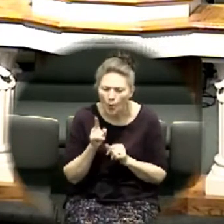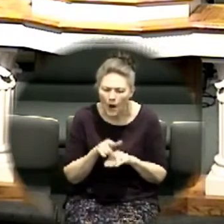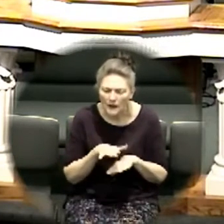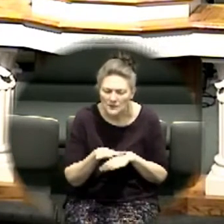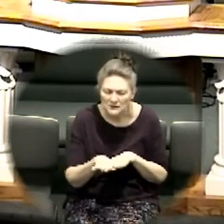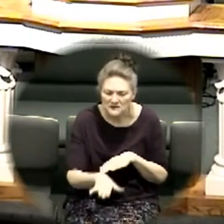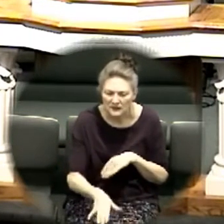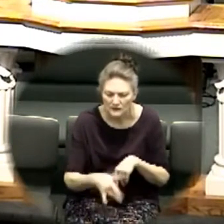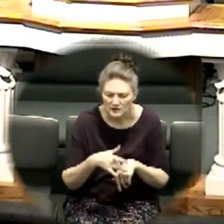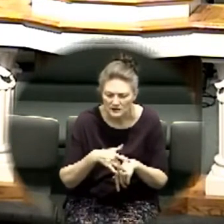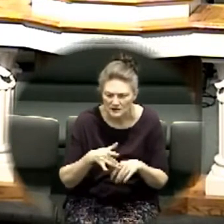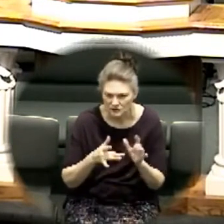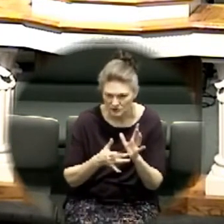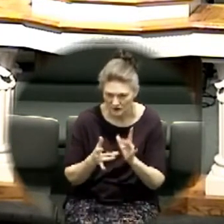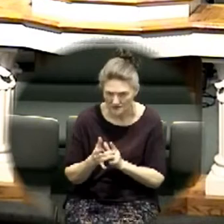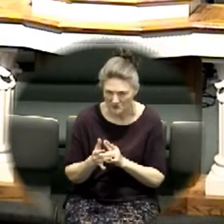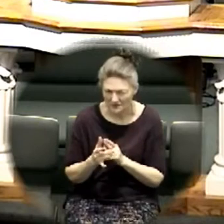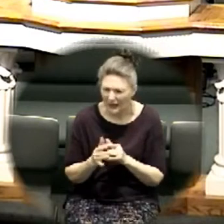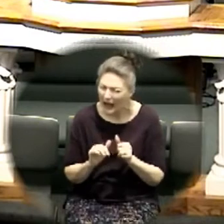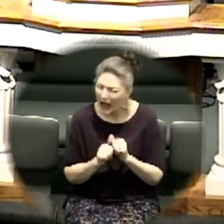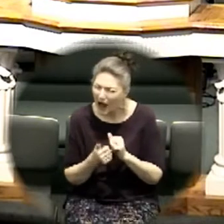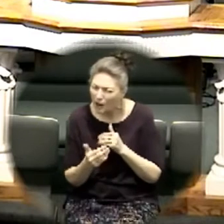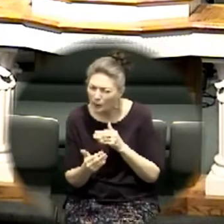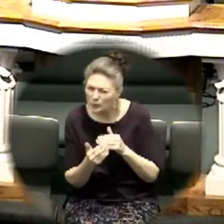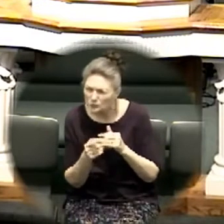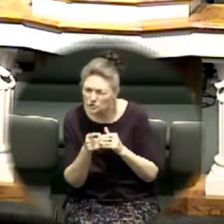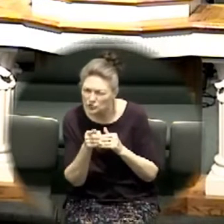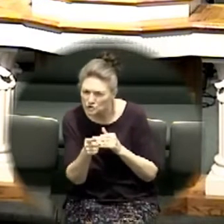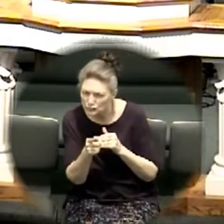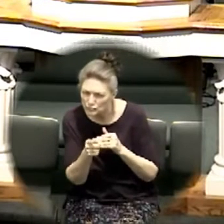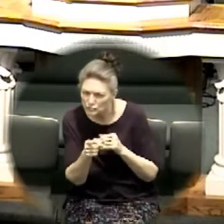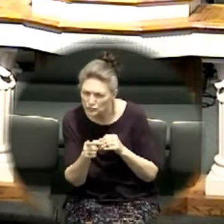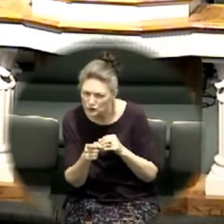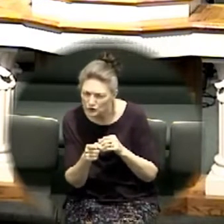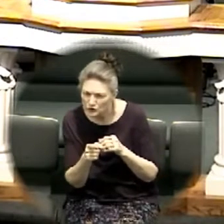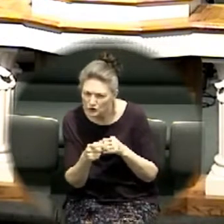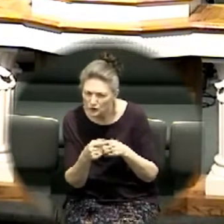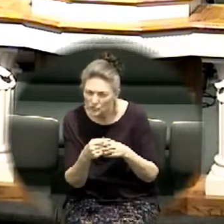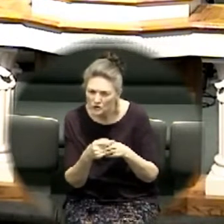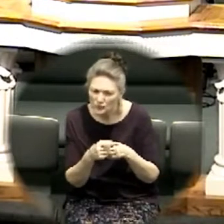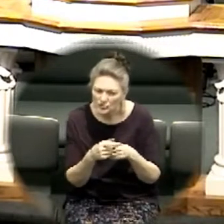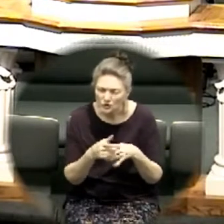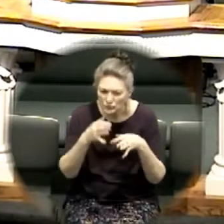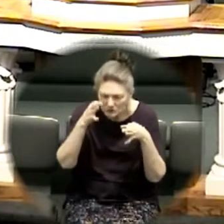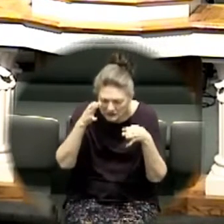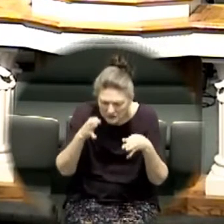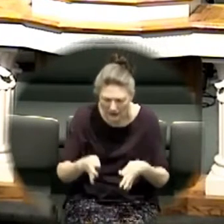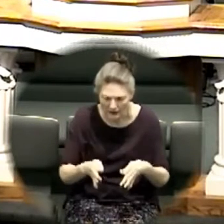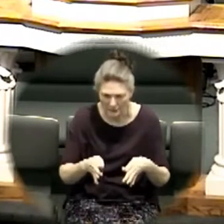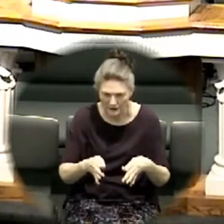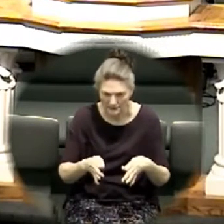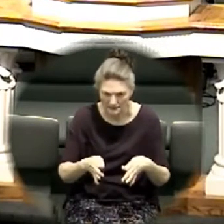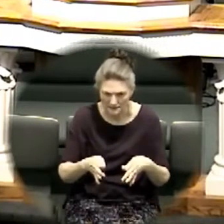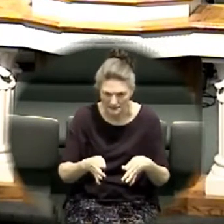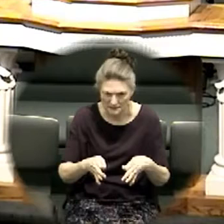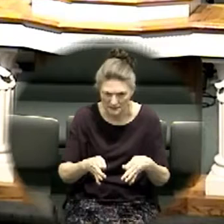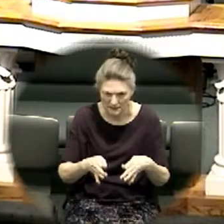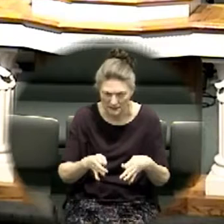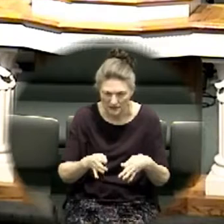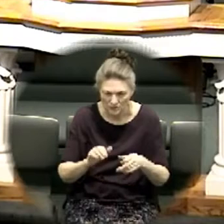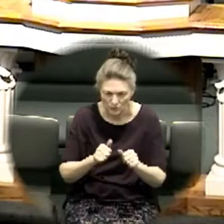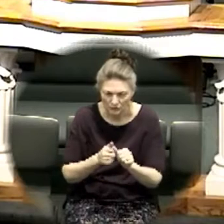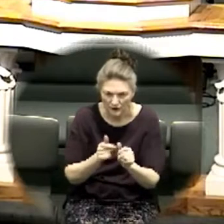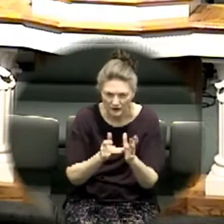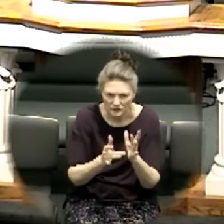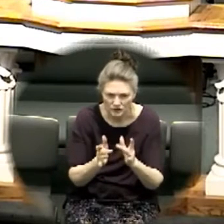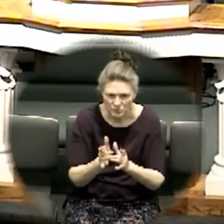how close are you to fulfilling that desire in your heart for more she was